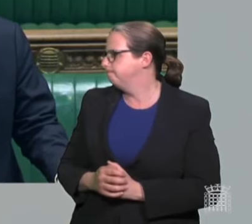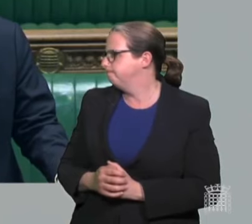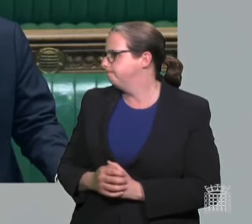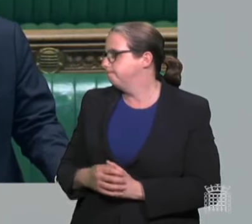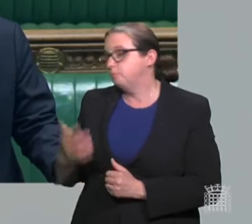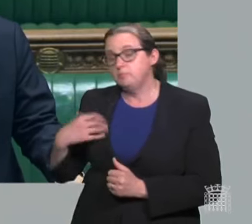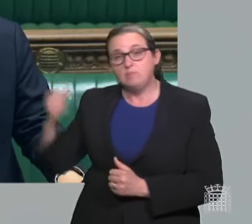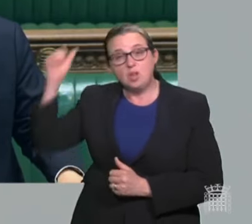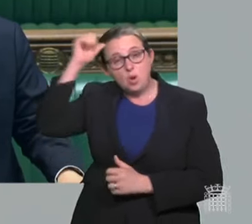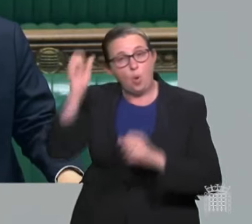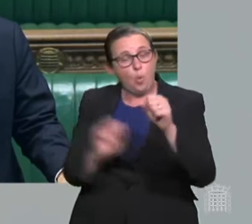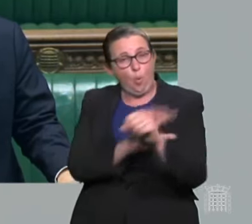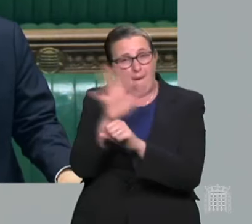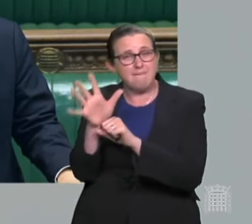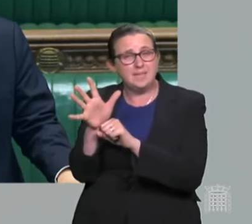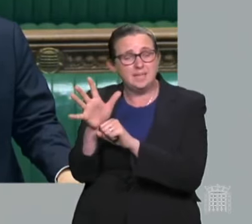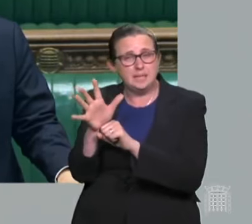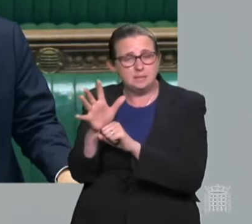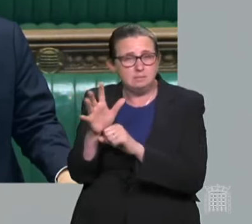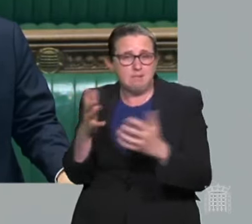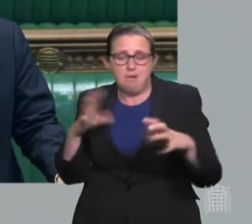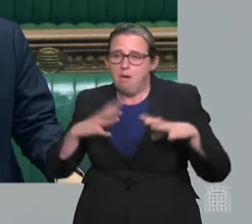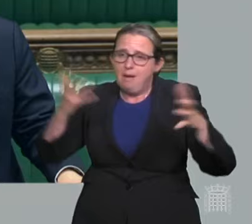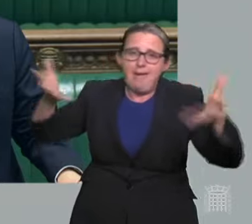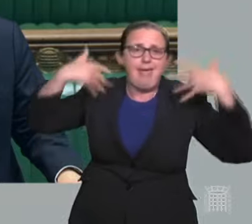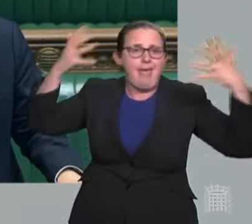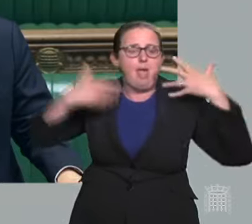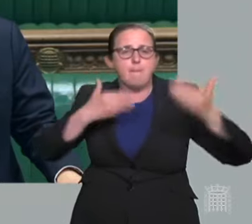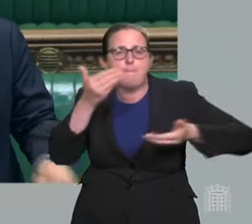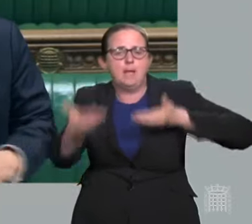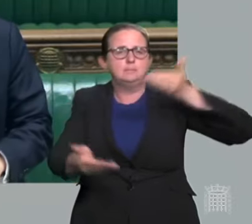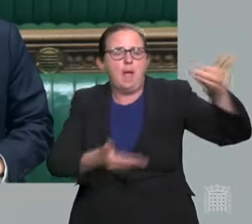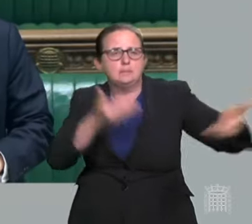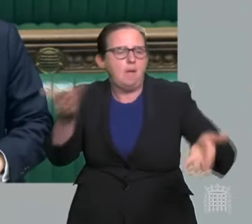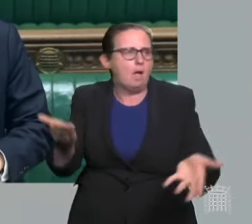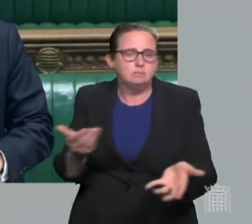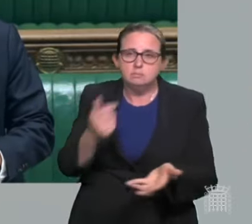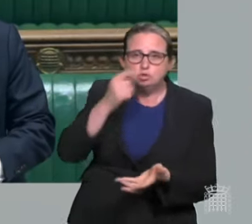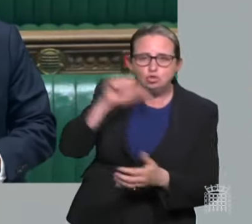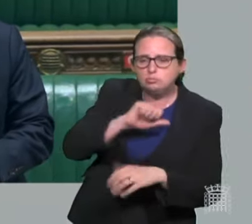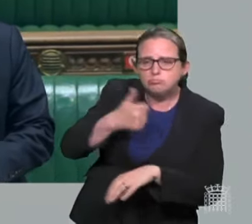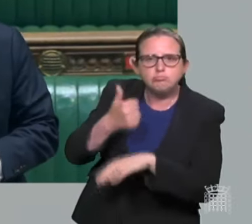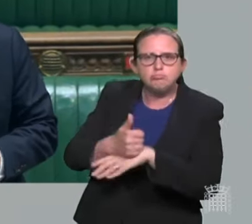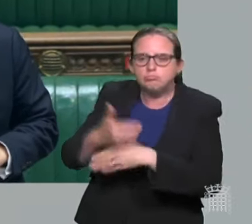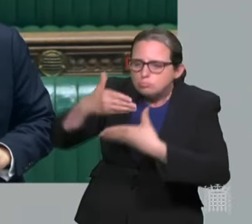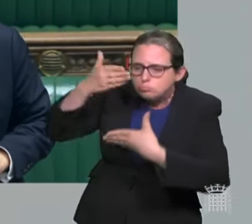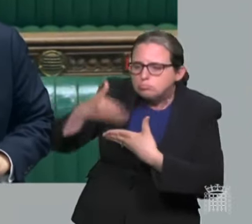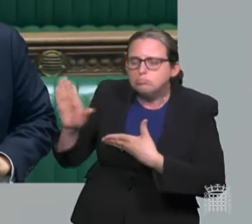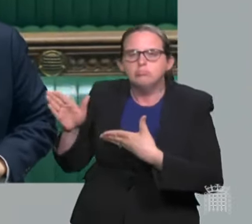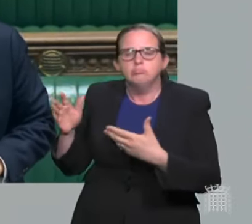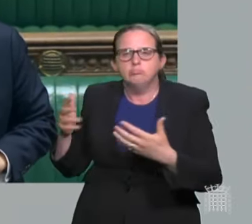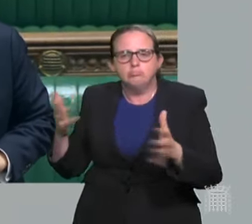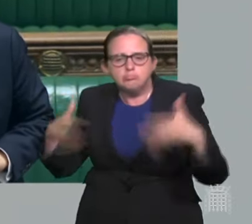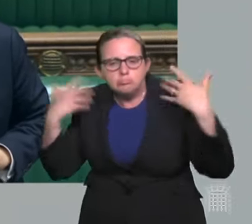by insisting on ventilation standards in premises and crowded buildings. He could offer grants for air filtration systems. Instead, all we get